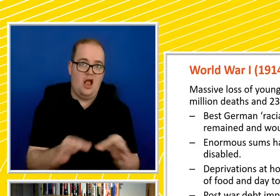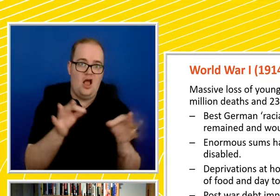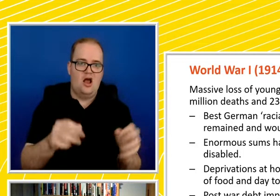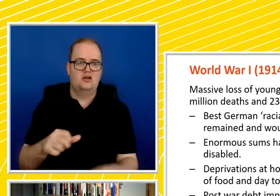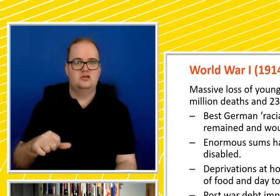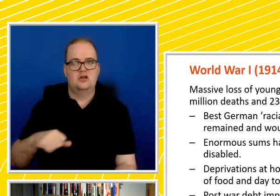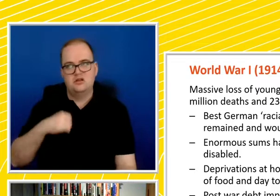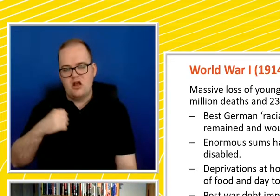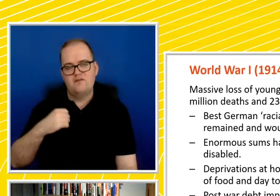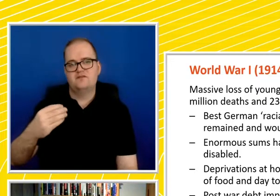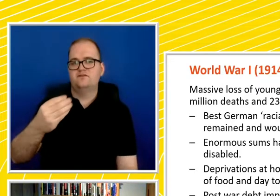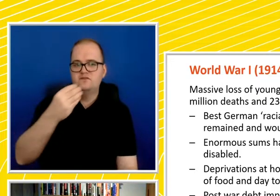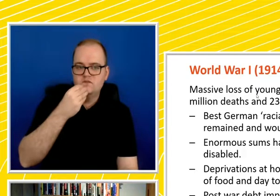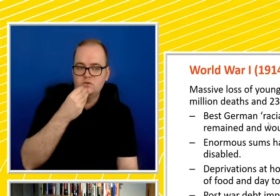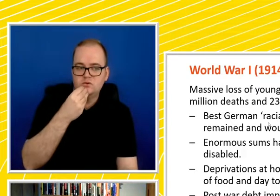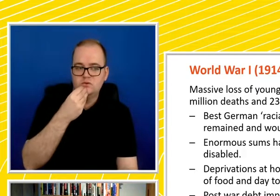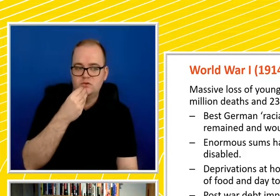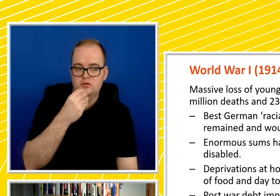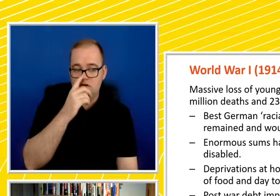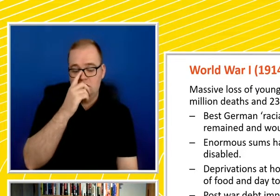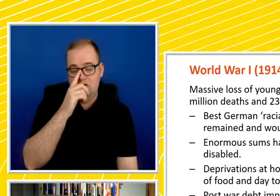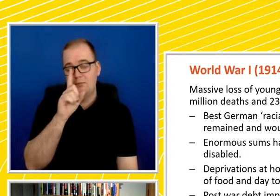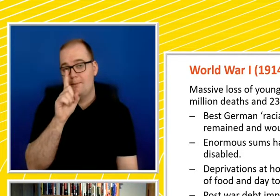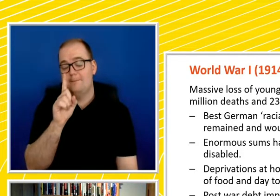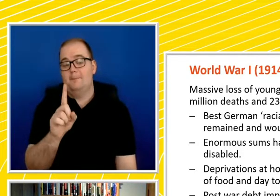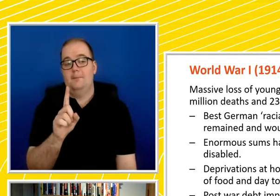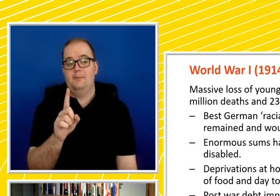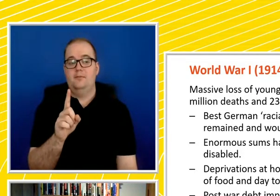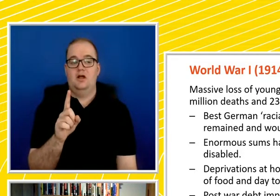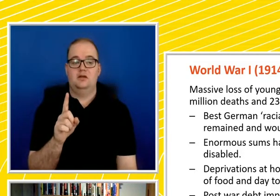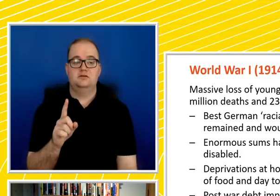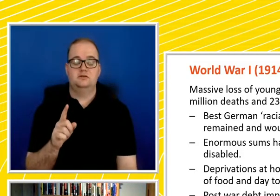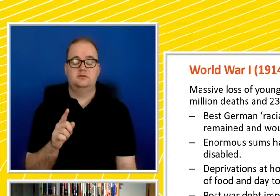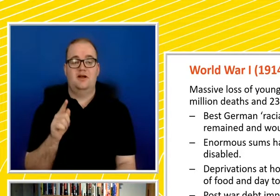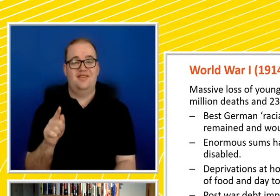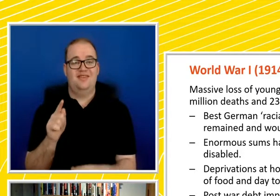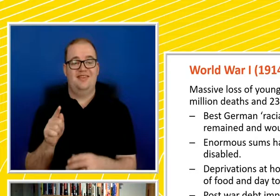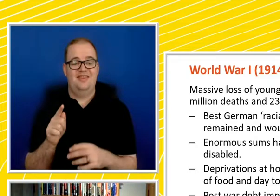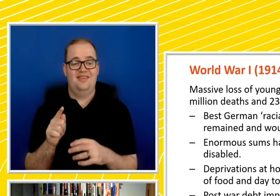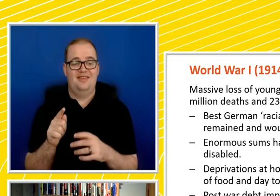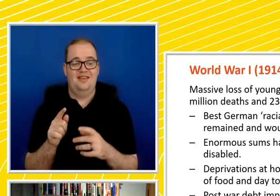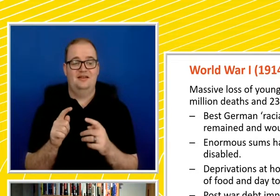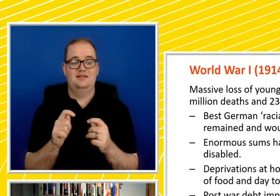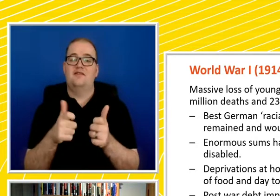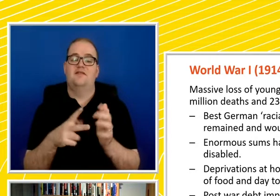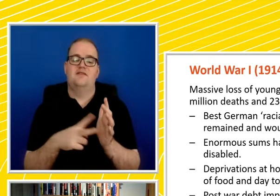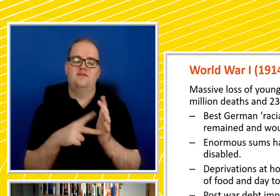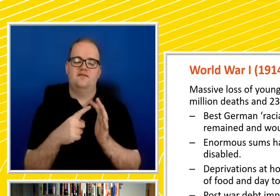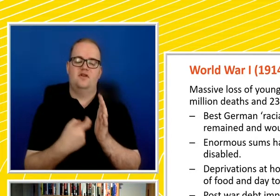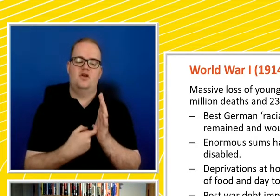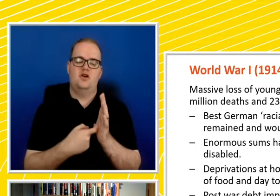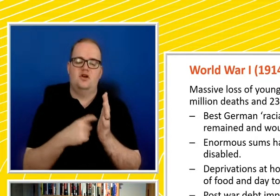the food. So, yet, this is, you know, very close to, well, after the Versailles Treaty, the